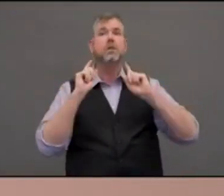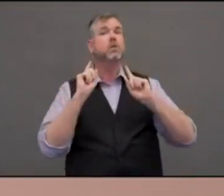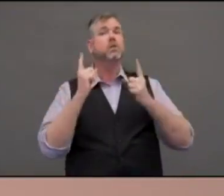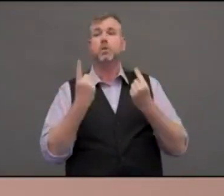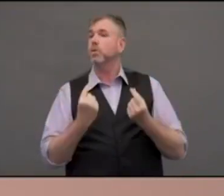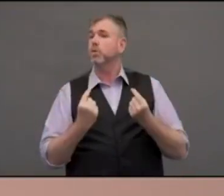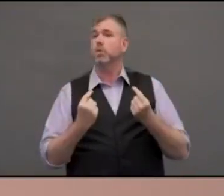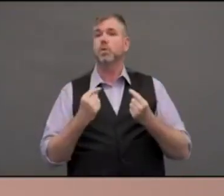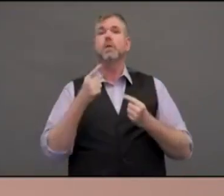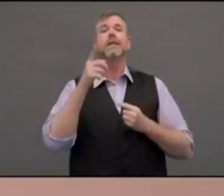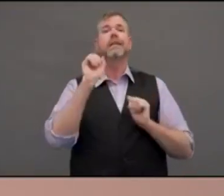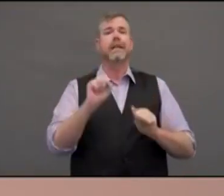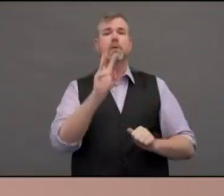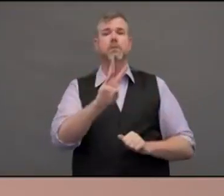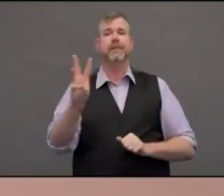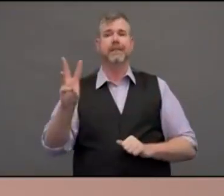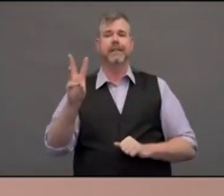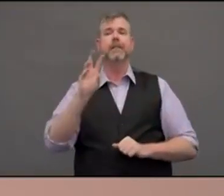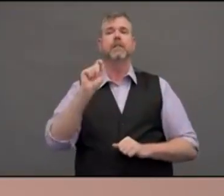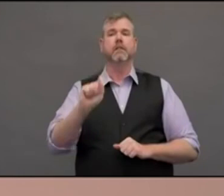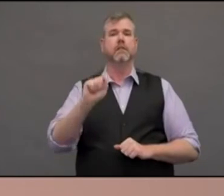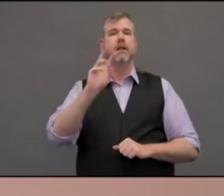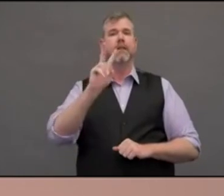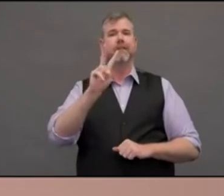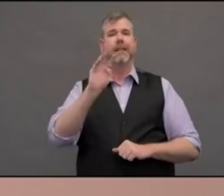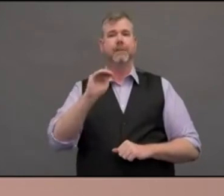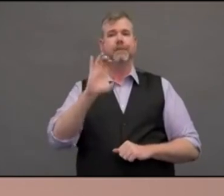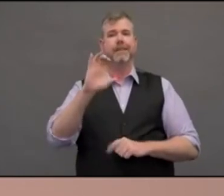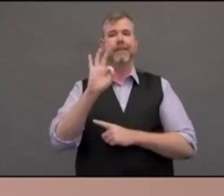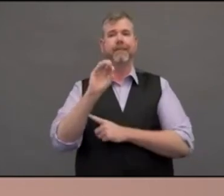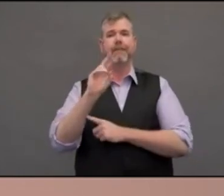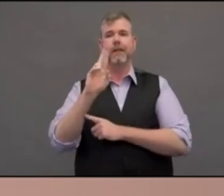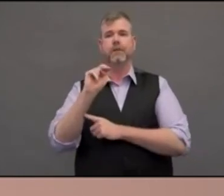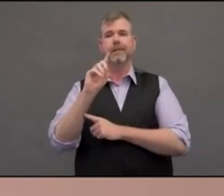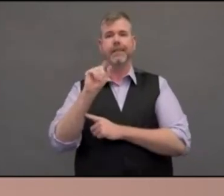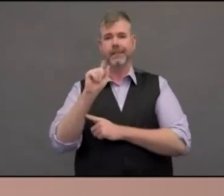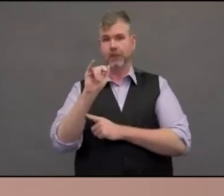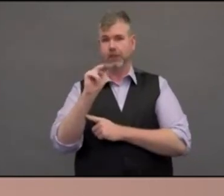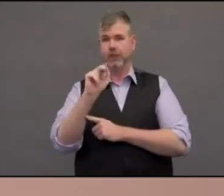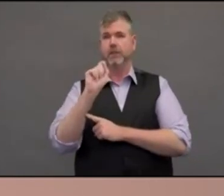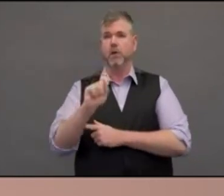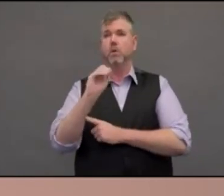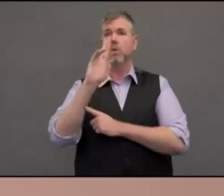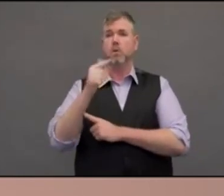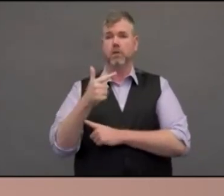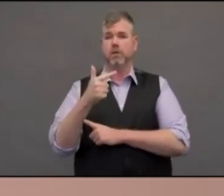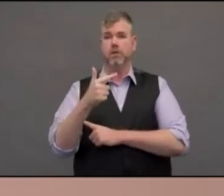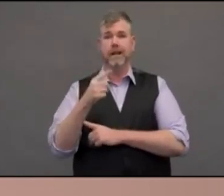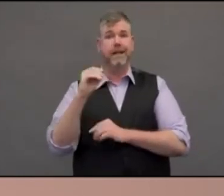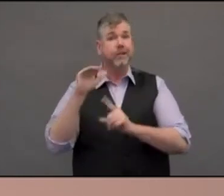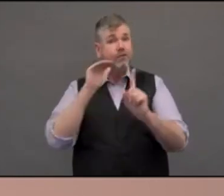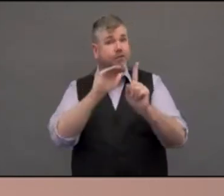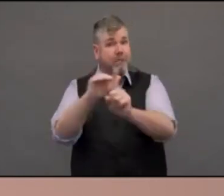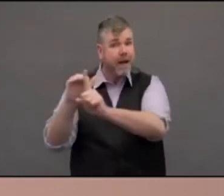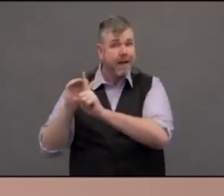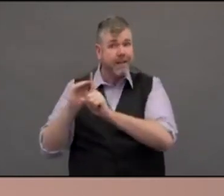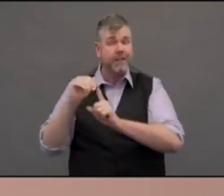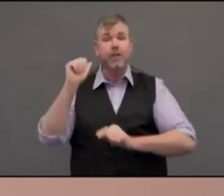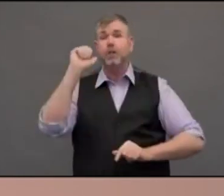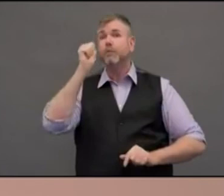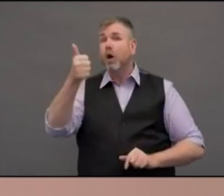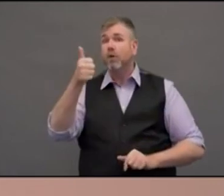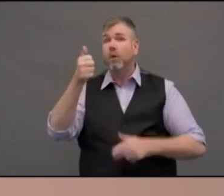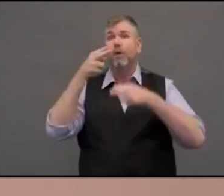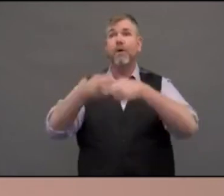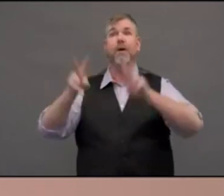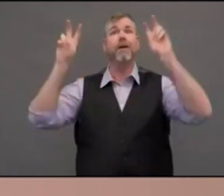.org. And I'd also like to remind you that tomorrow is Giving Tuesday Now, a national day of giving that typically happens the